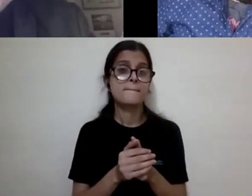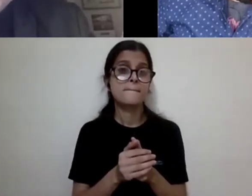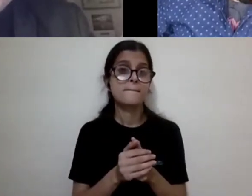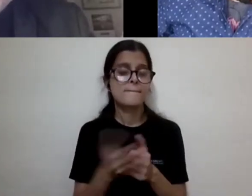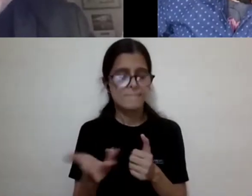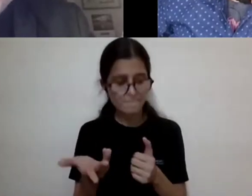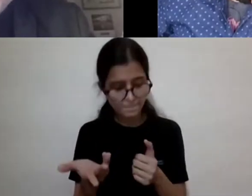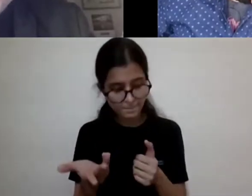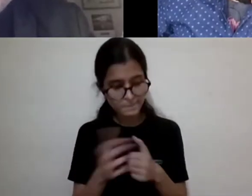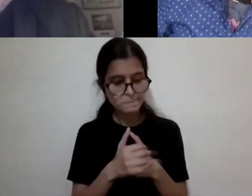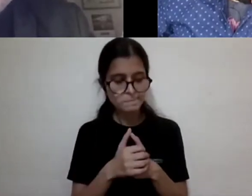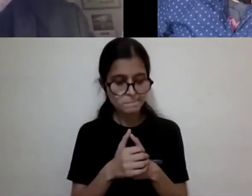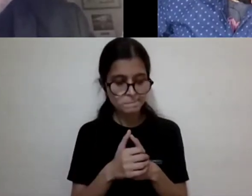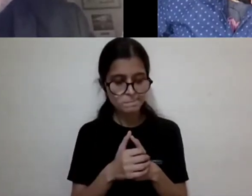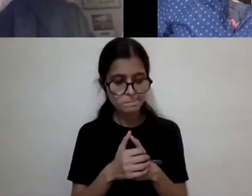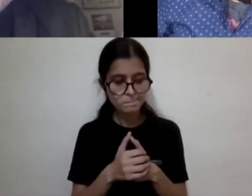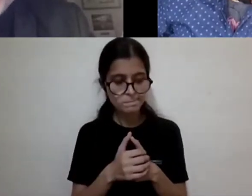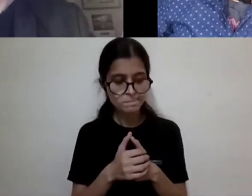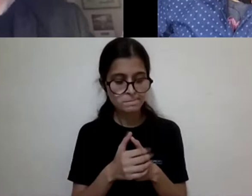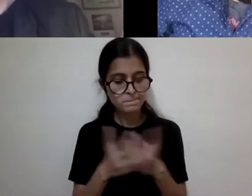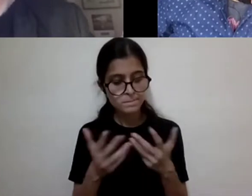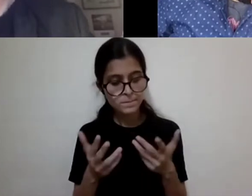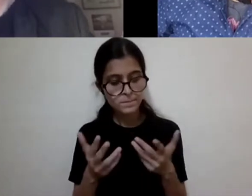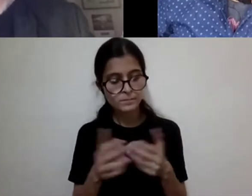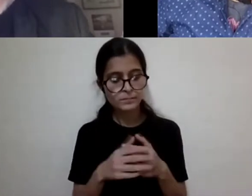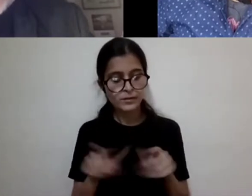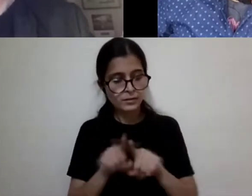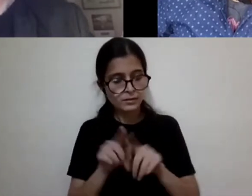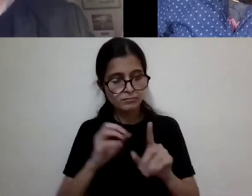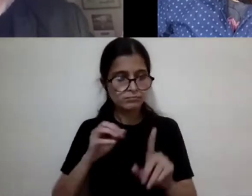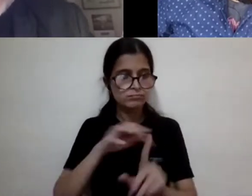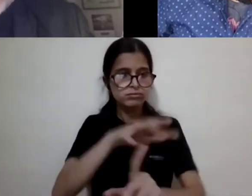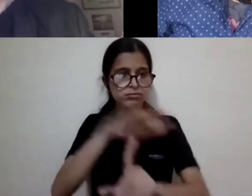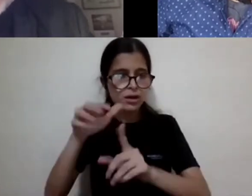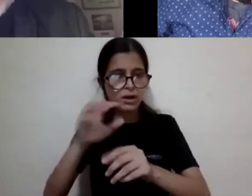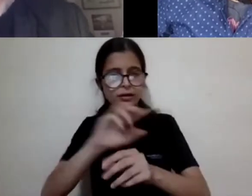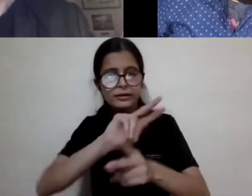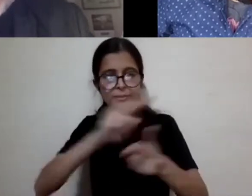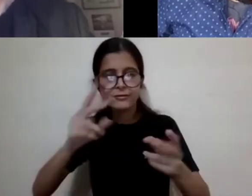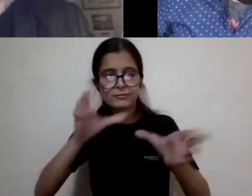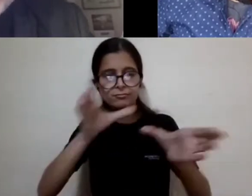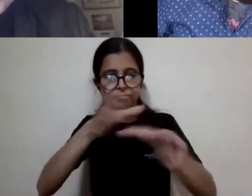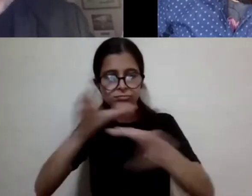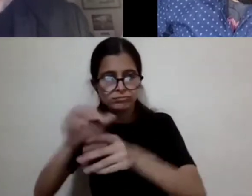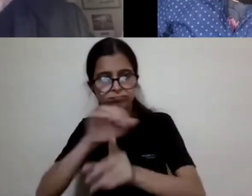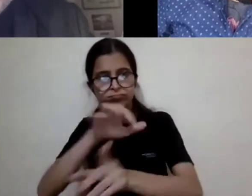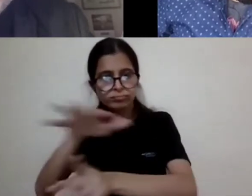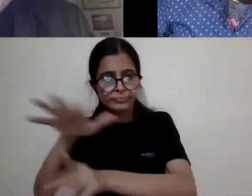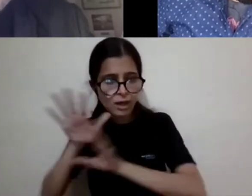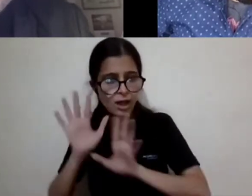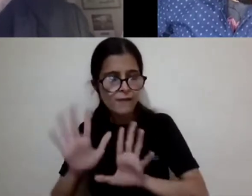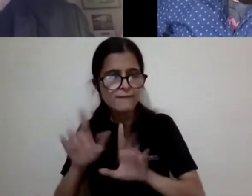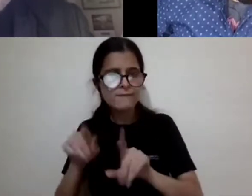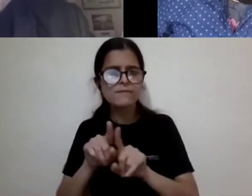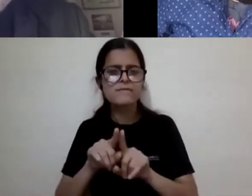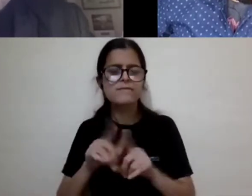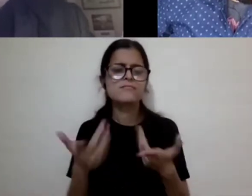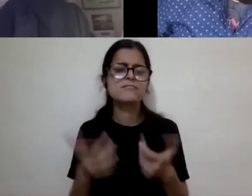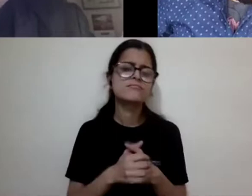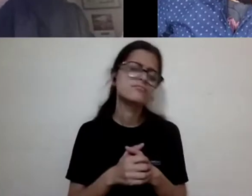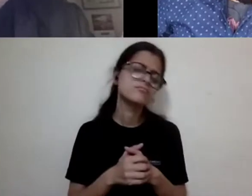the, the, how this affects various classes, I think that was kind of a, a thought in there. um,